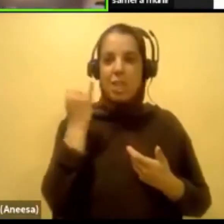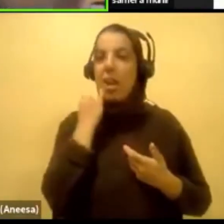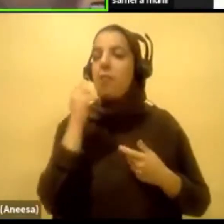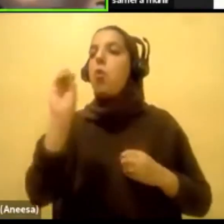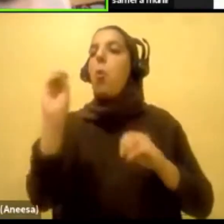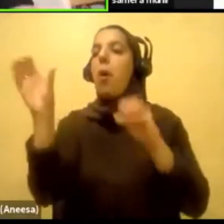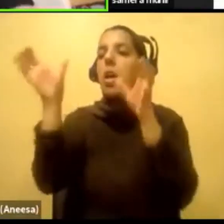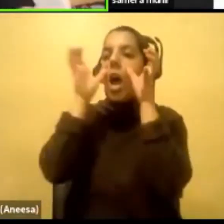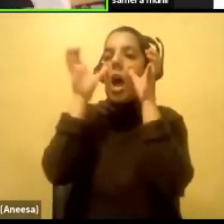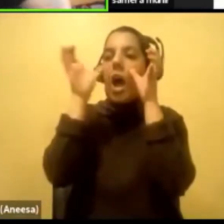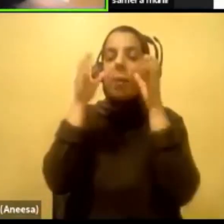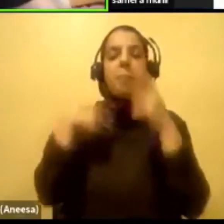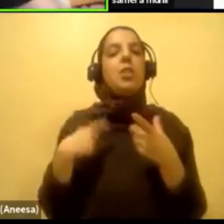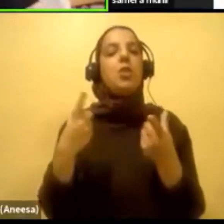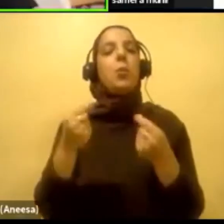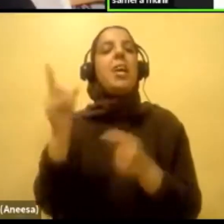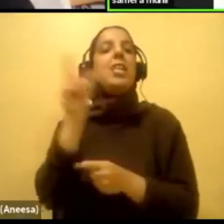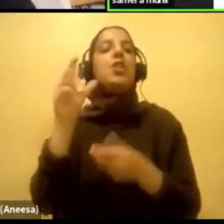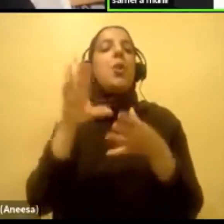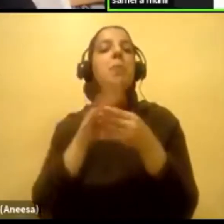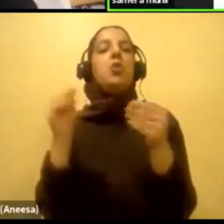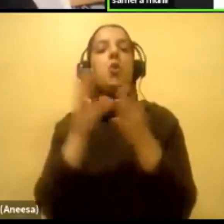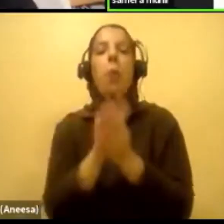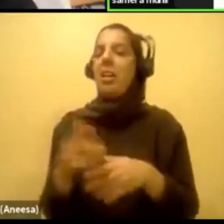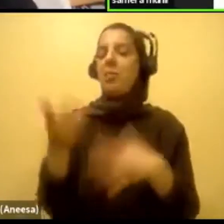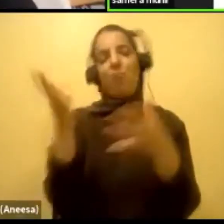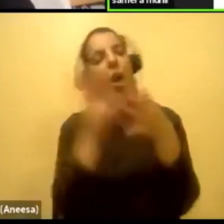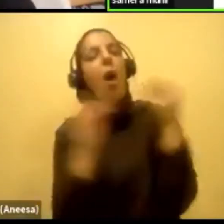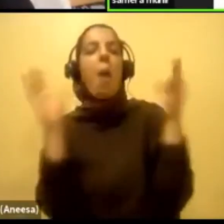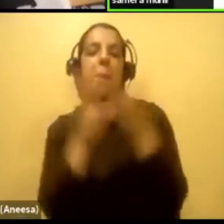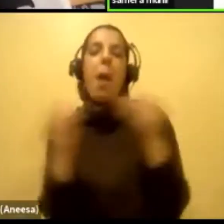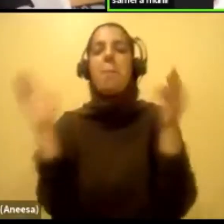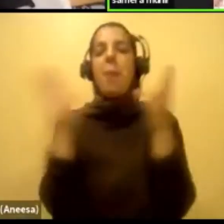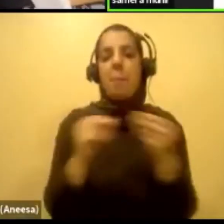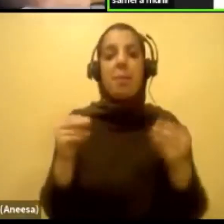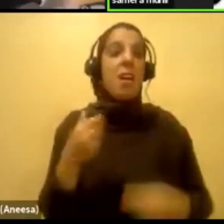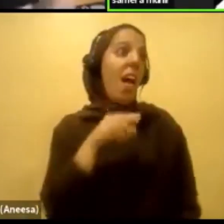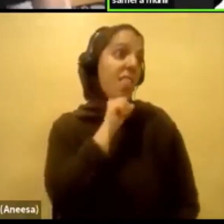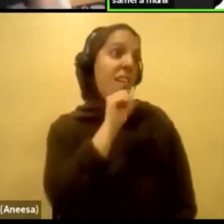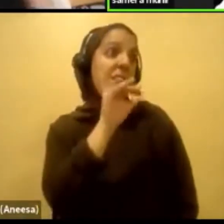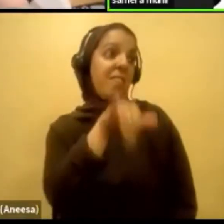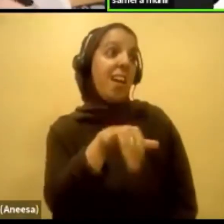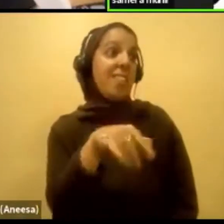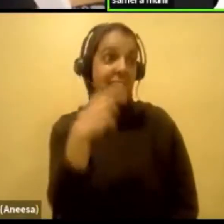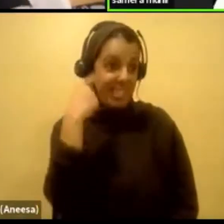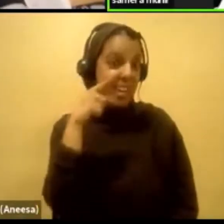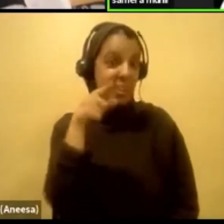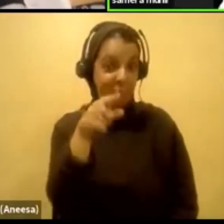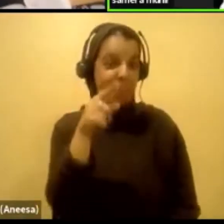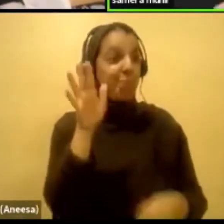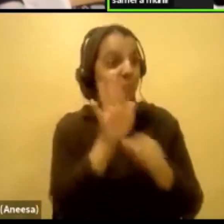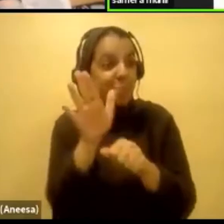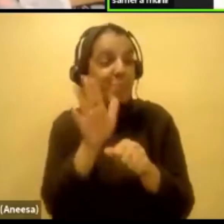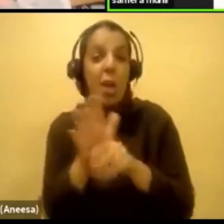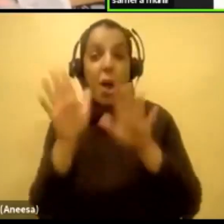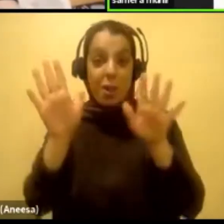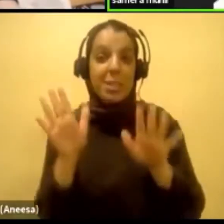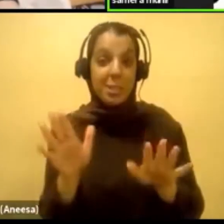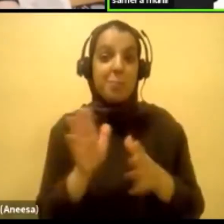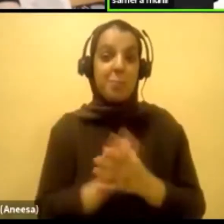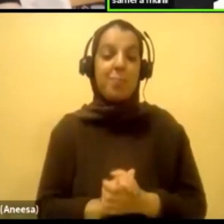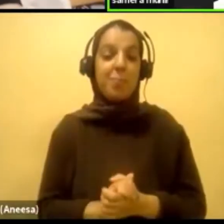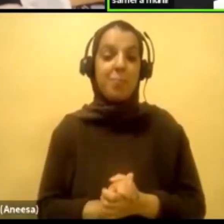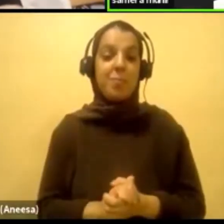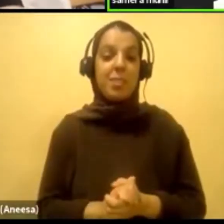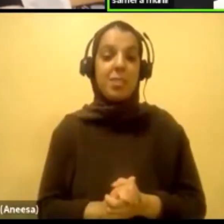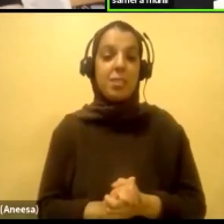and they start talking, right? Like, that's how I'm going to do. Like, listen here. No, I love it. I think it's really awesome. I think it's really awesome. And you've got your,